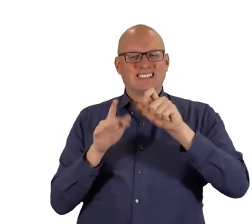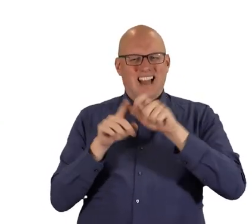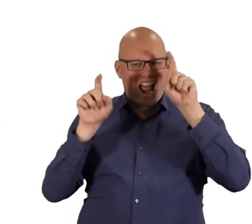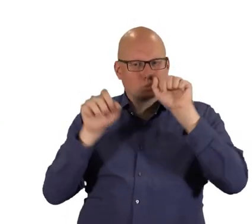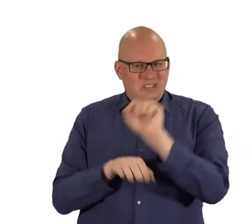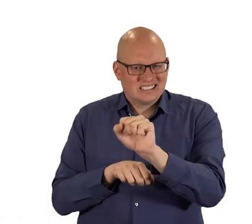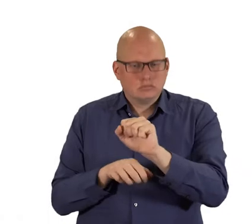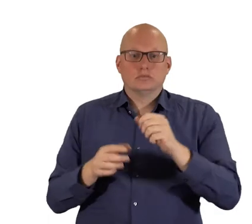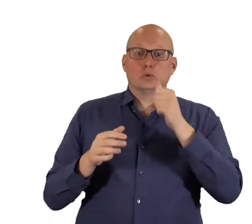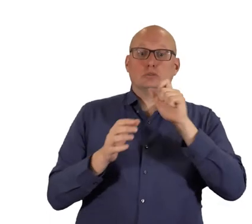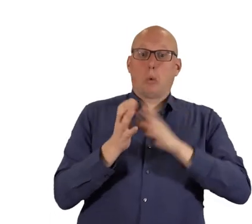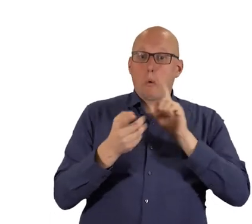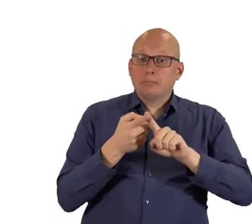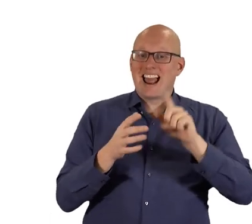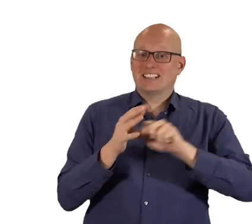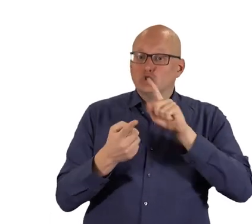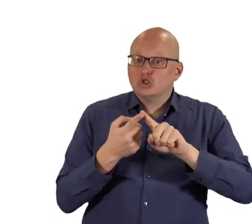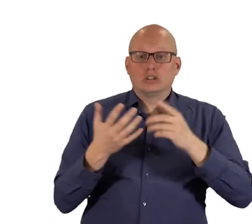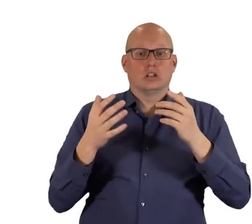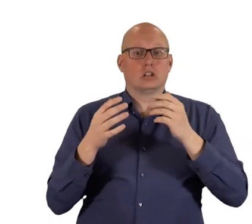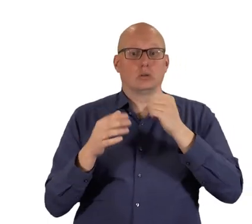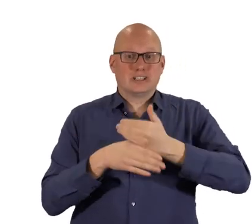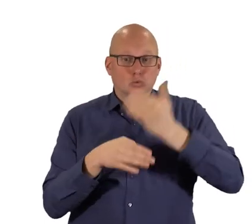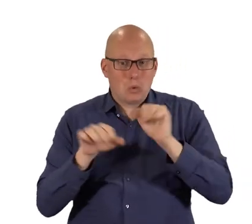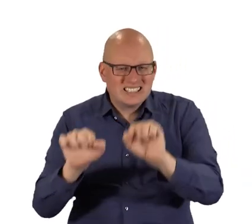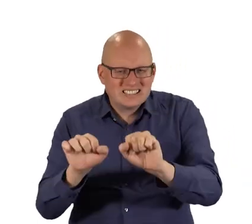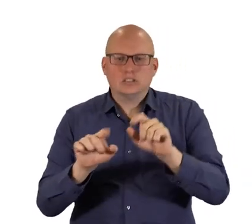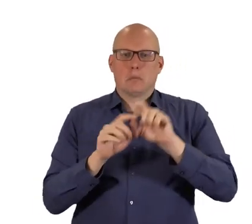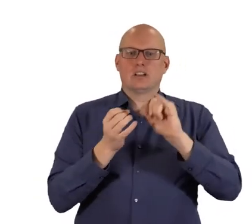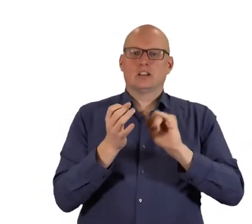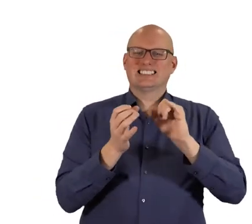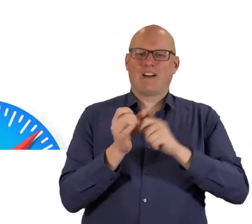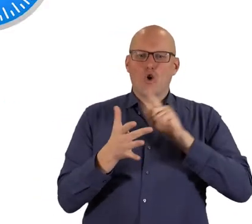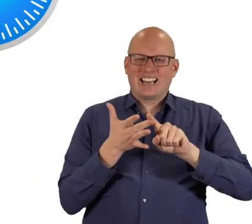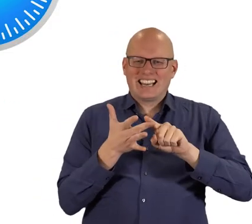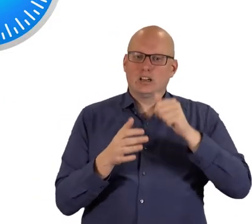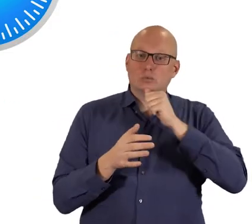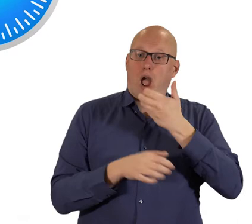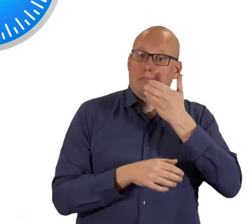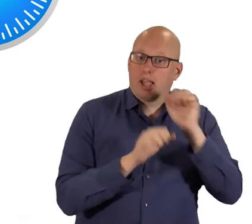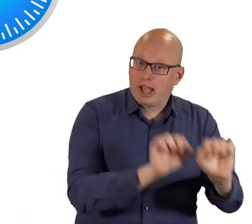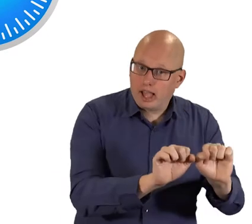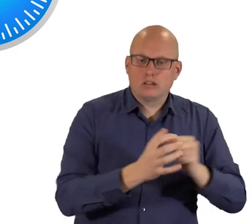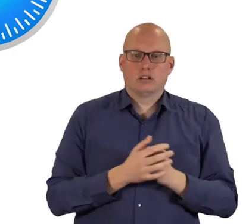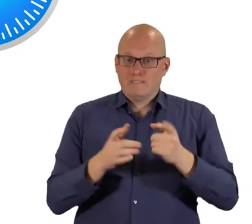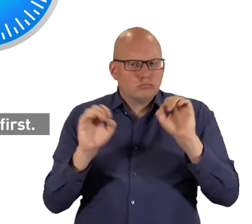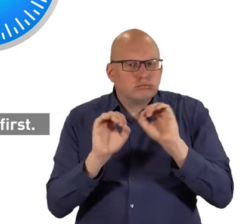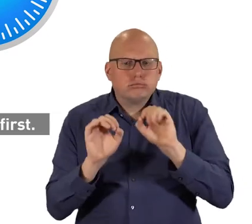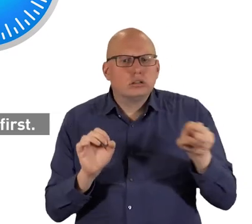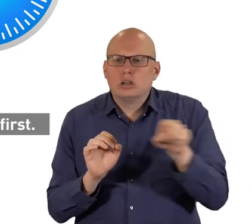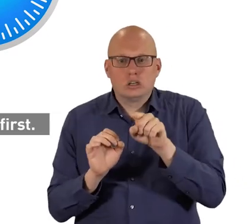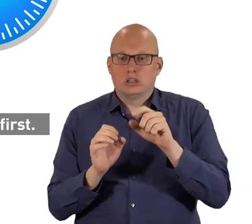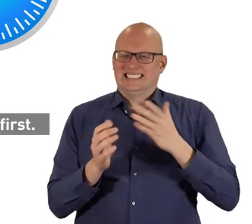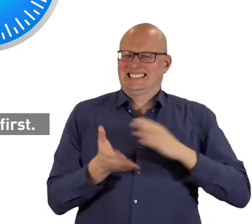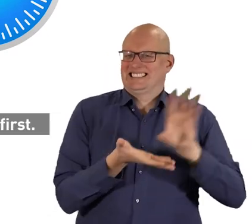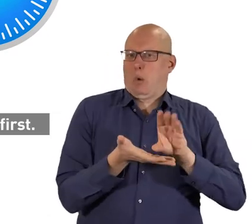Android devices, Chrome or Edge on Windows based computers and Safari on Apple devices. If